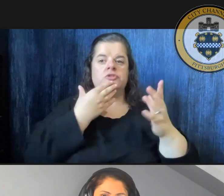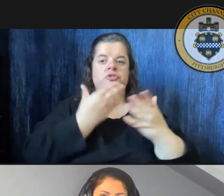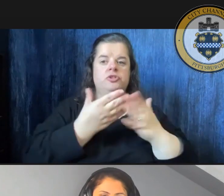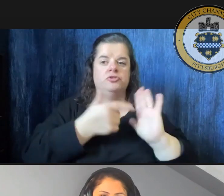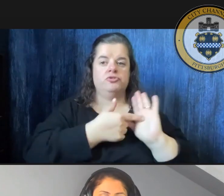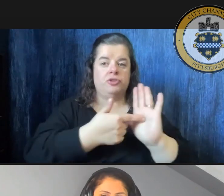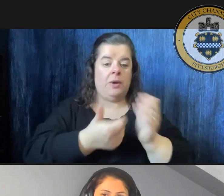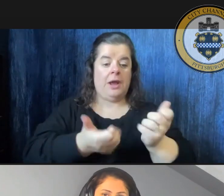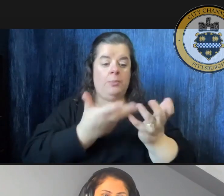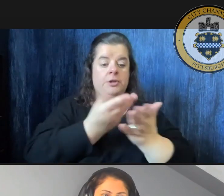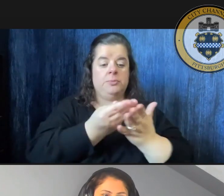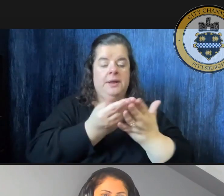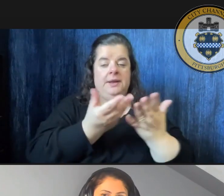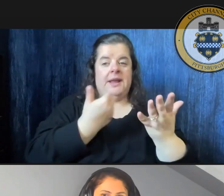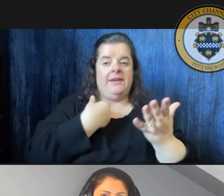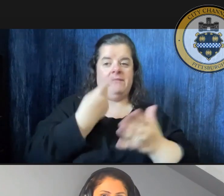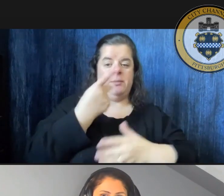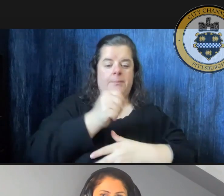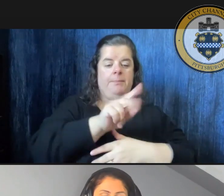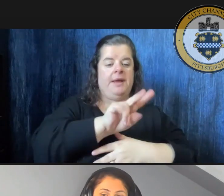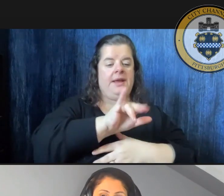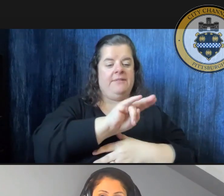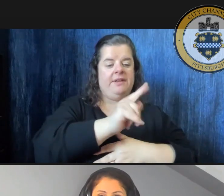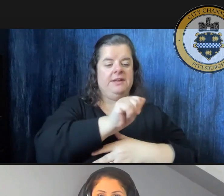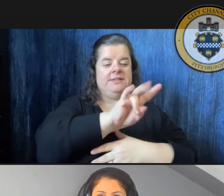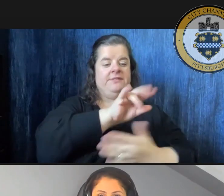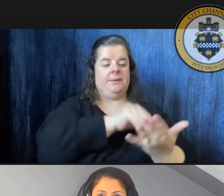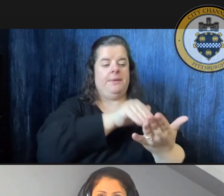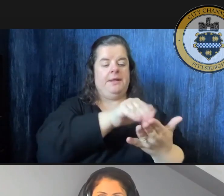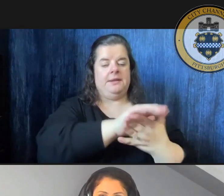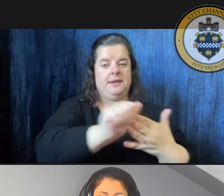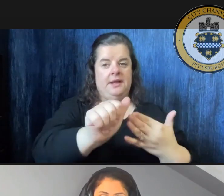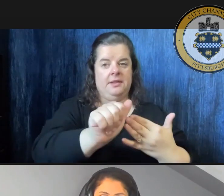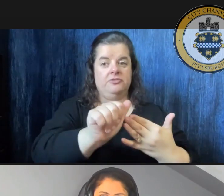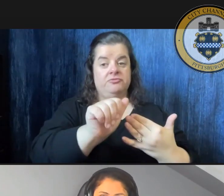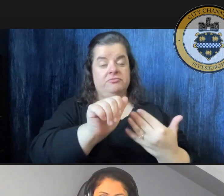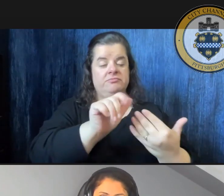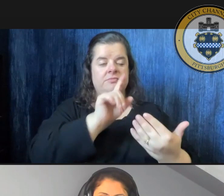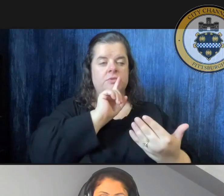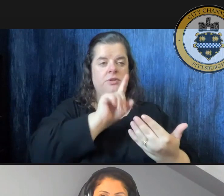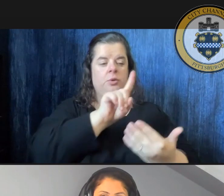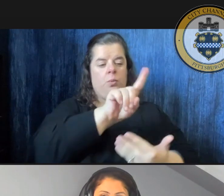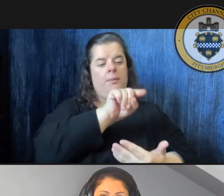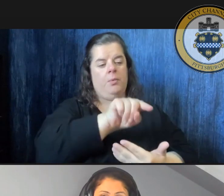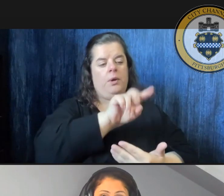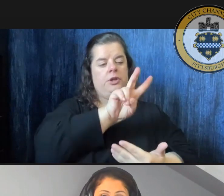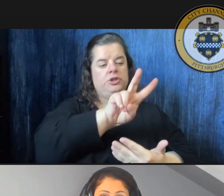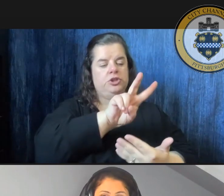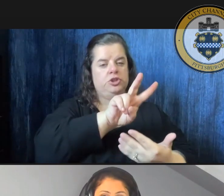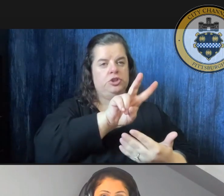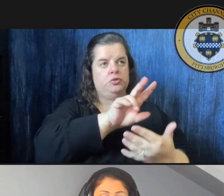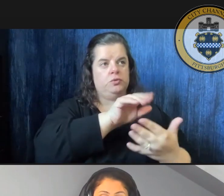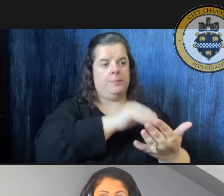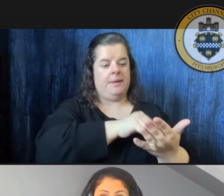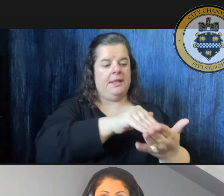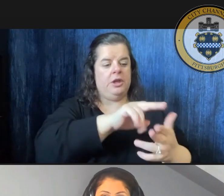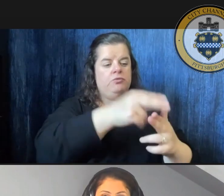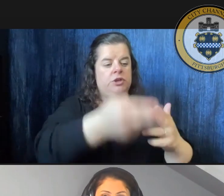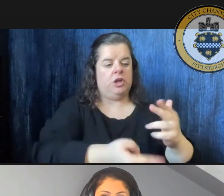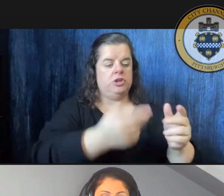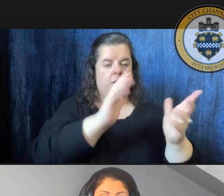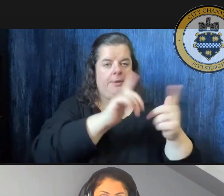money we have in paving this year there's 17 million dollars in paving which is actually a 1.2 million dollars reduction from last year